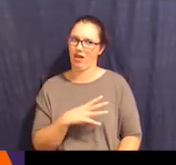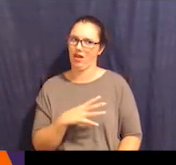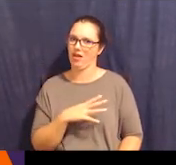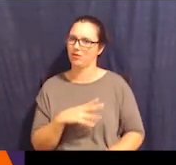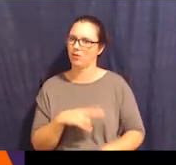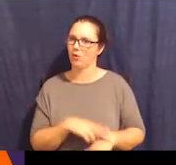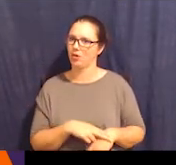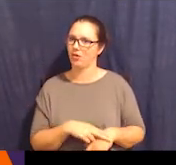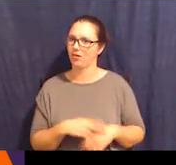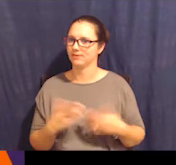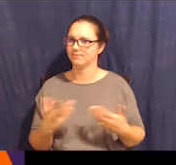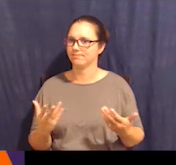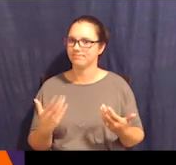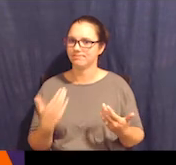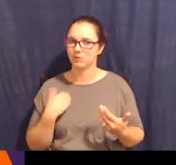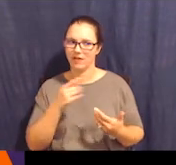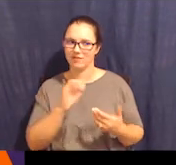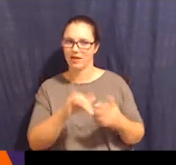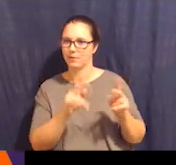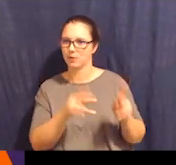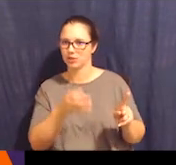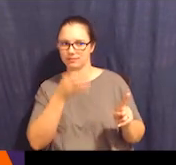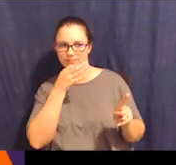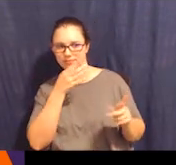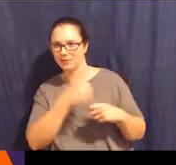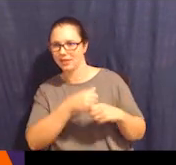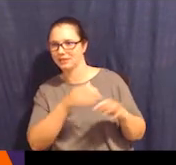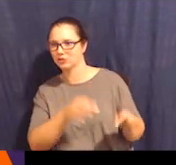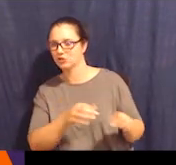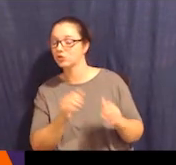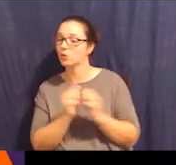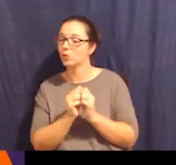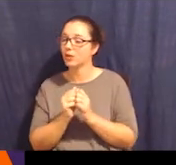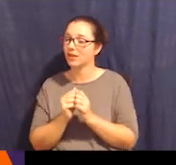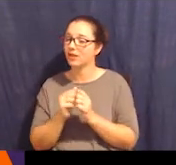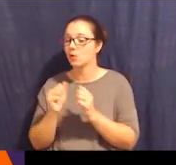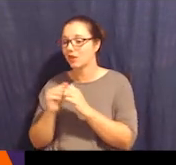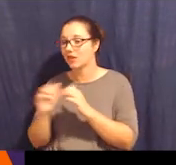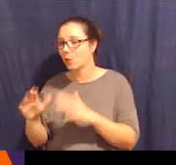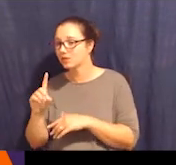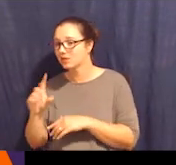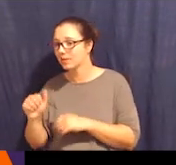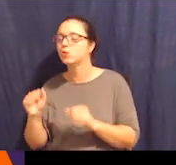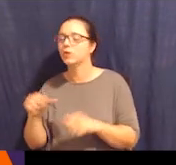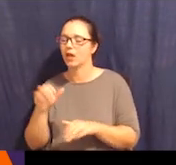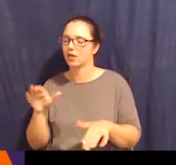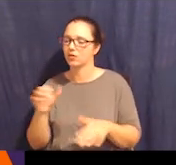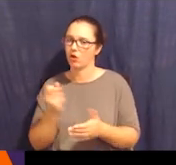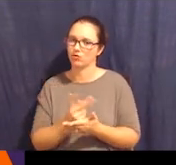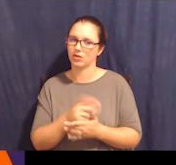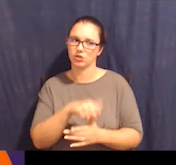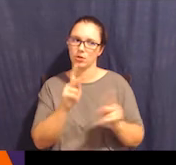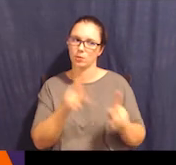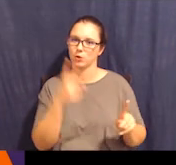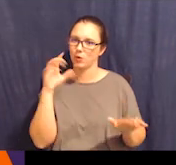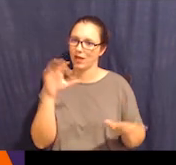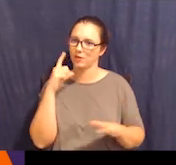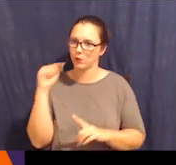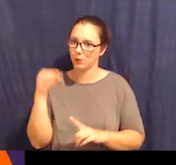disability, you can authorize someone else to act on your behalf. And it doesn't mean that you don't have capacity, just means that's how you want to do things.